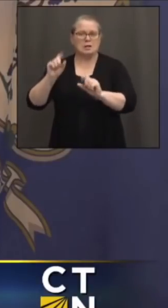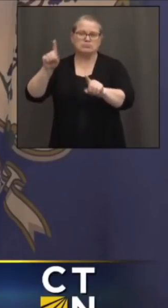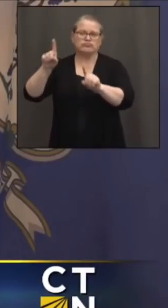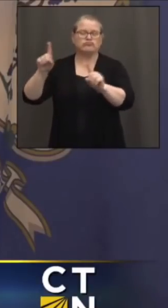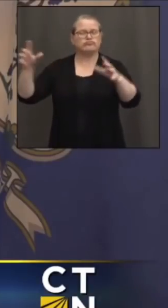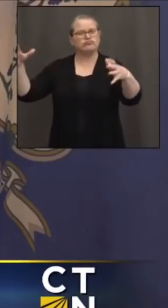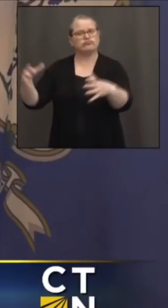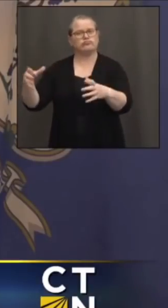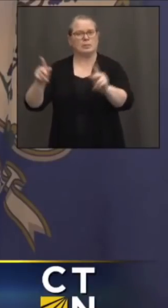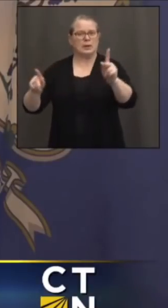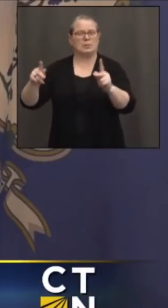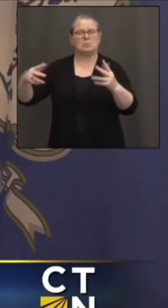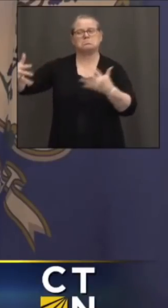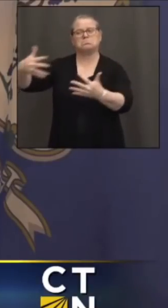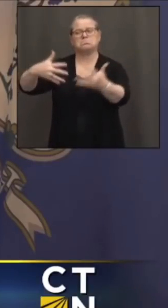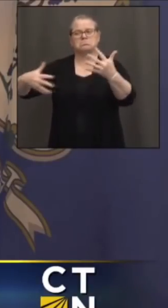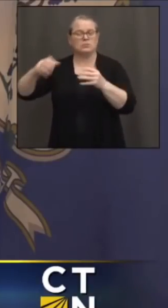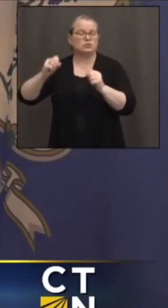go forward as planned.